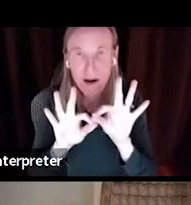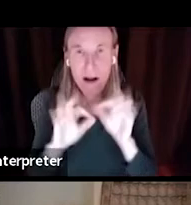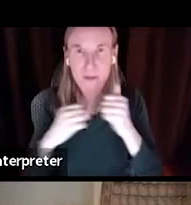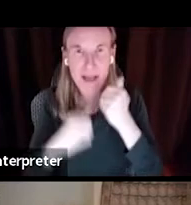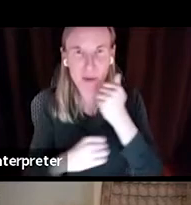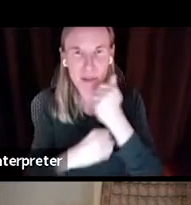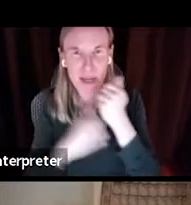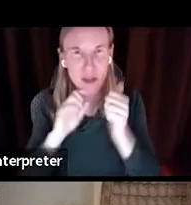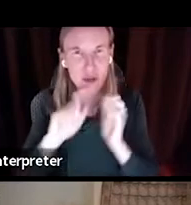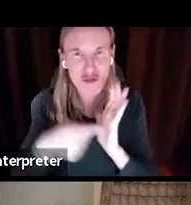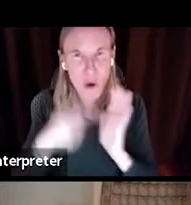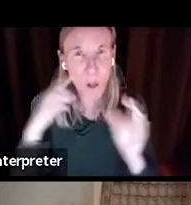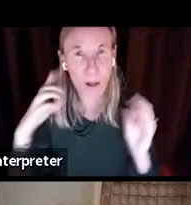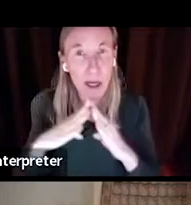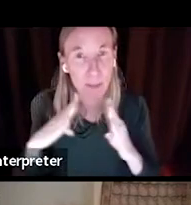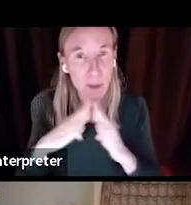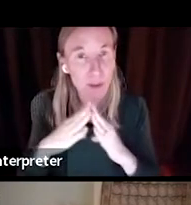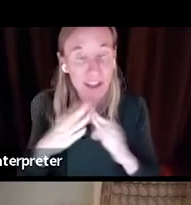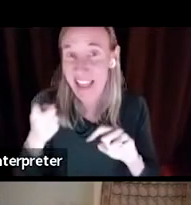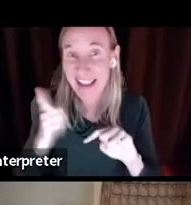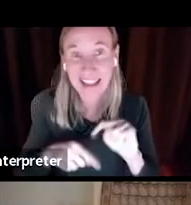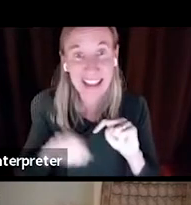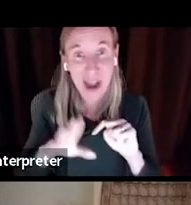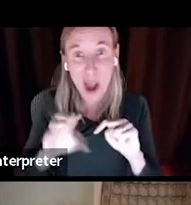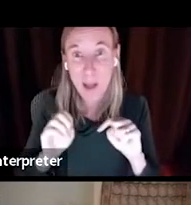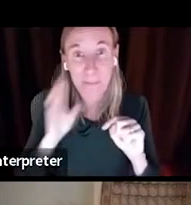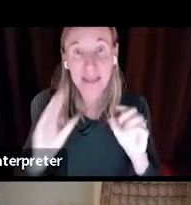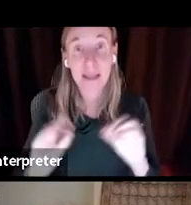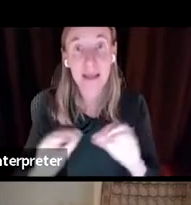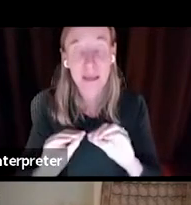role in communities that cannot be overstated.